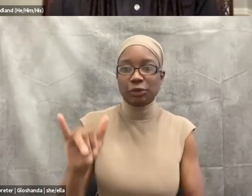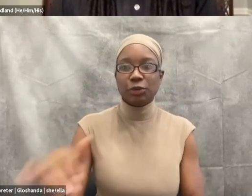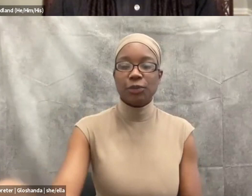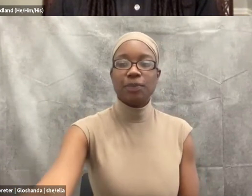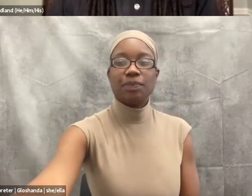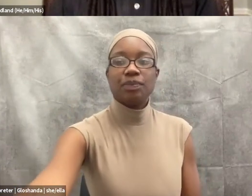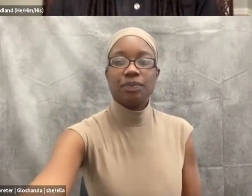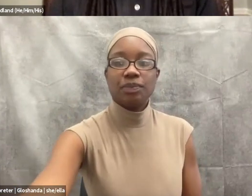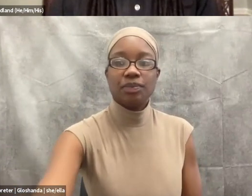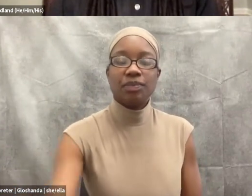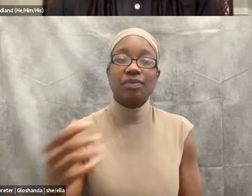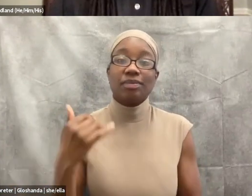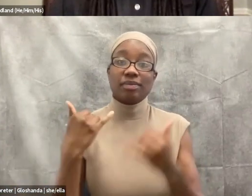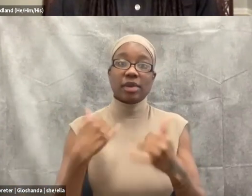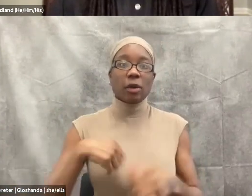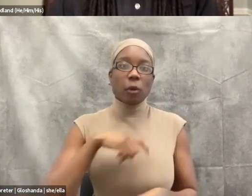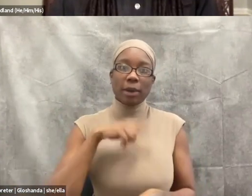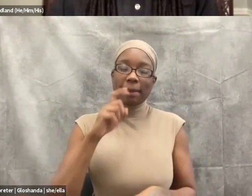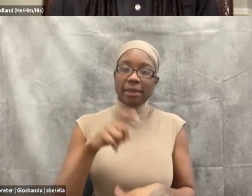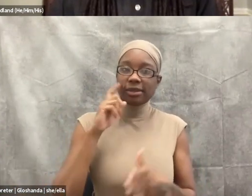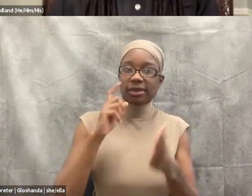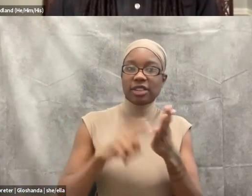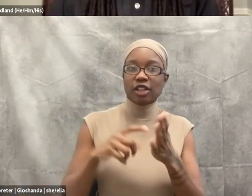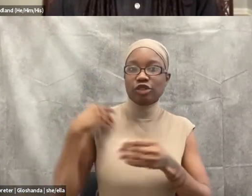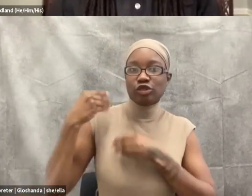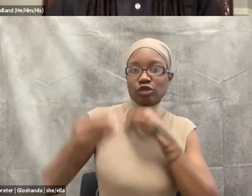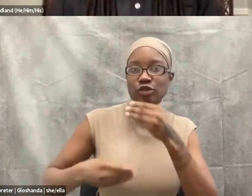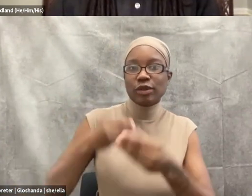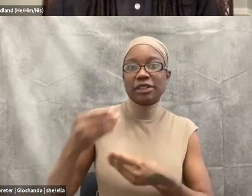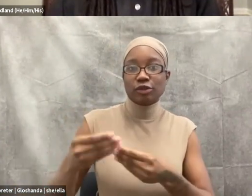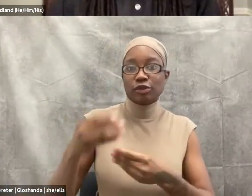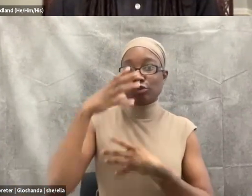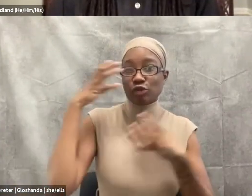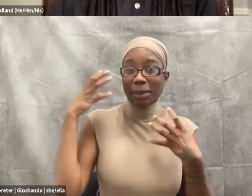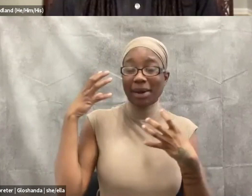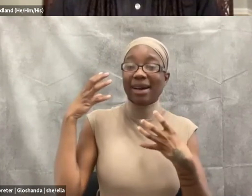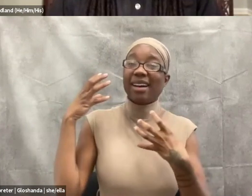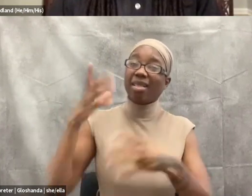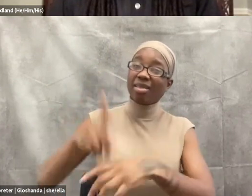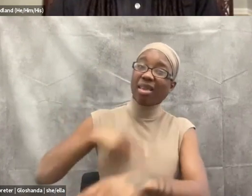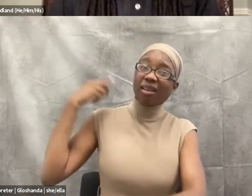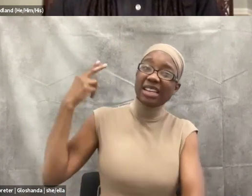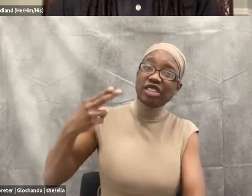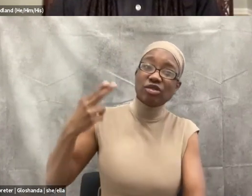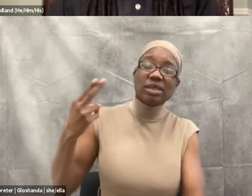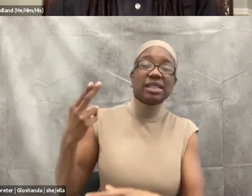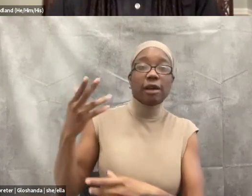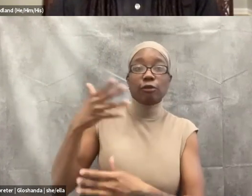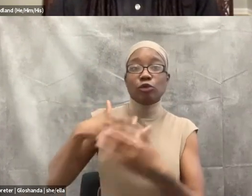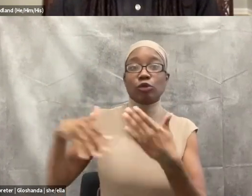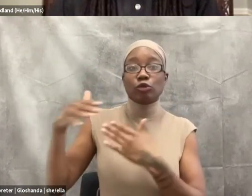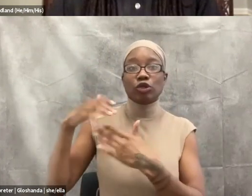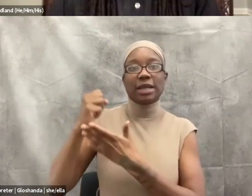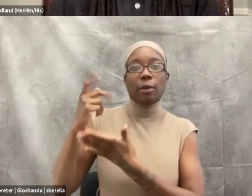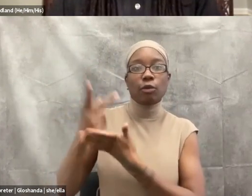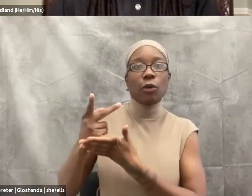histories of like socially sanctioned abuse, um, impacts people's overall health. So for like many years, I used to be a